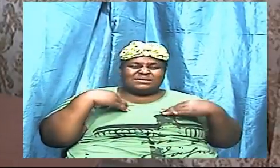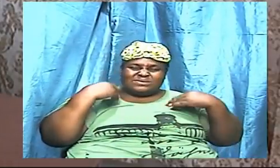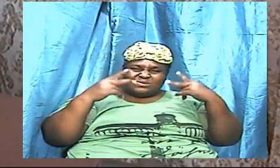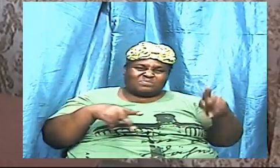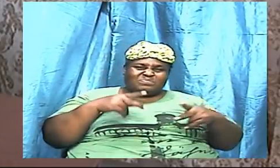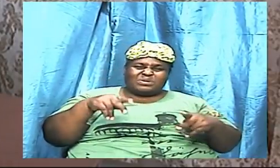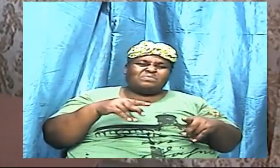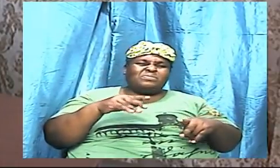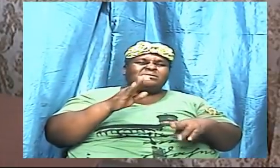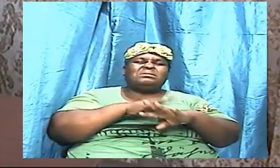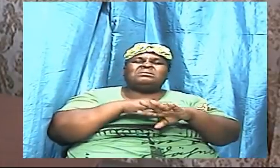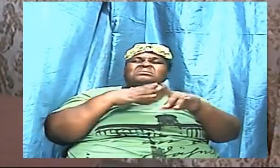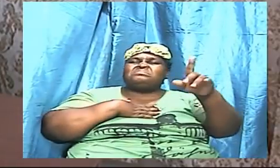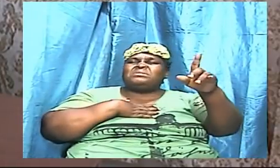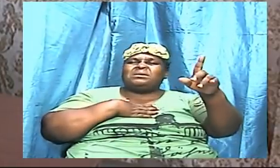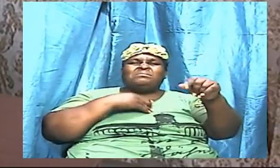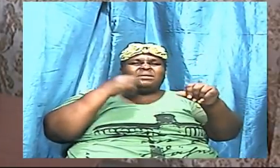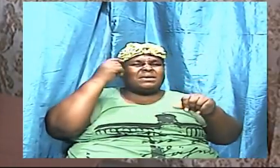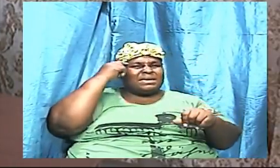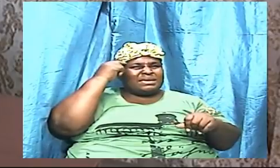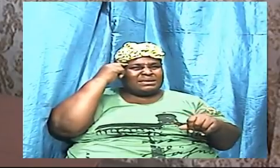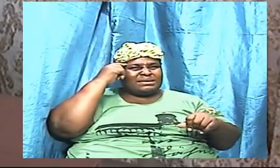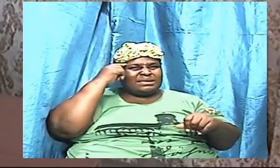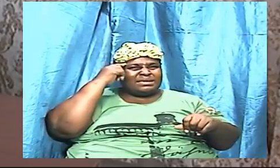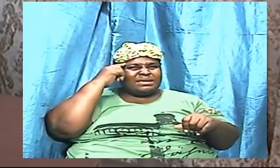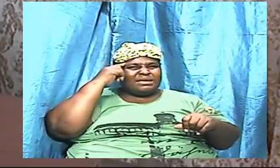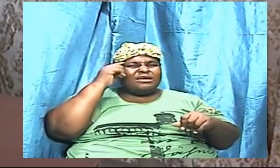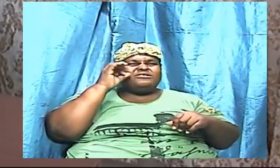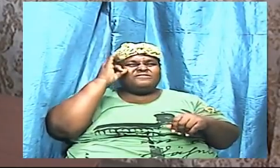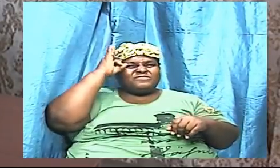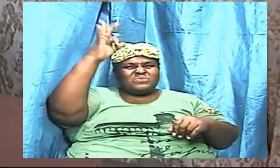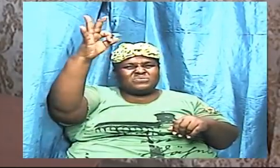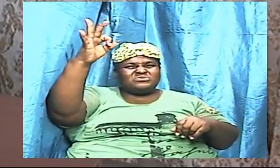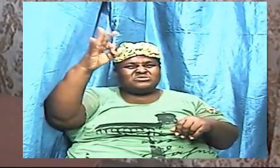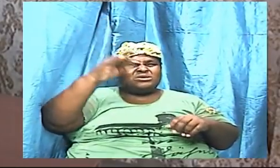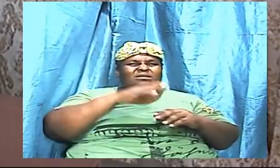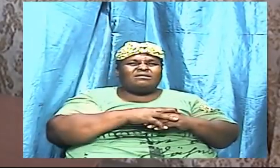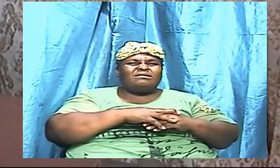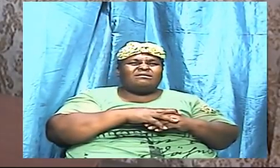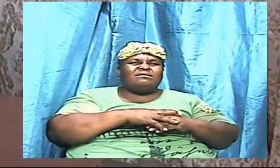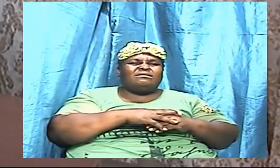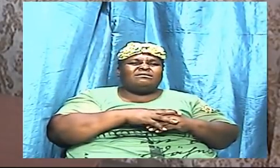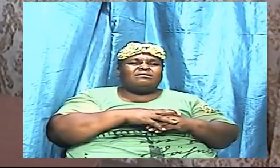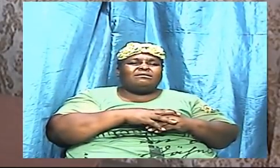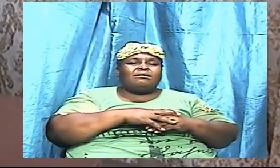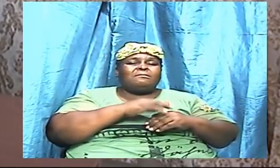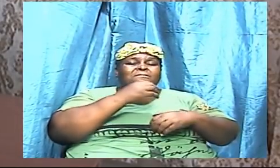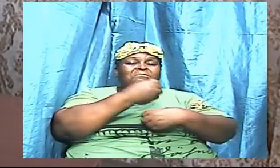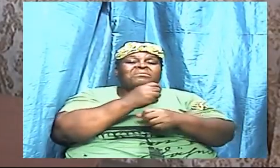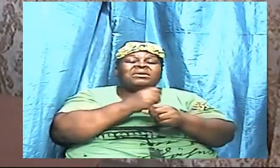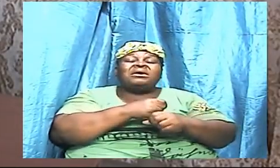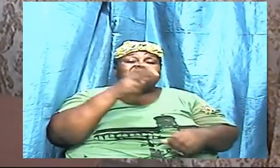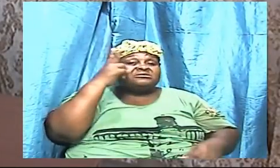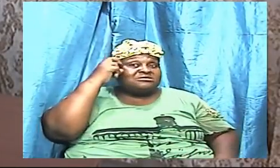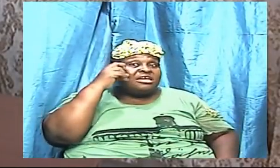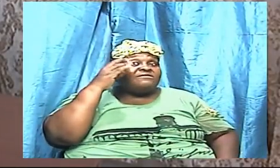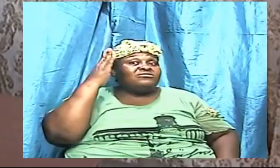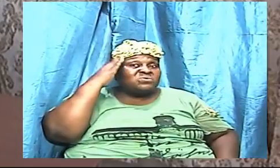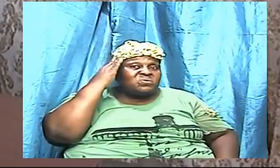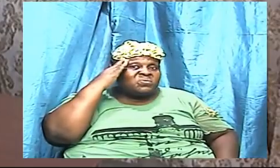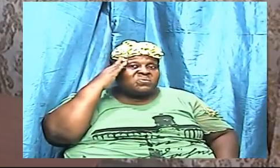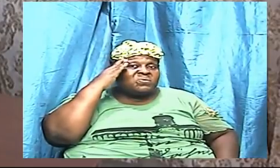going to hinge upon them later on and I want them to know that you are not losers I want for